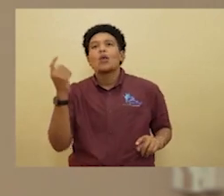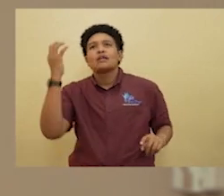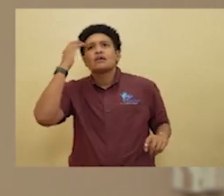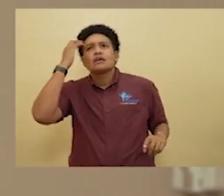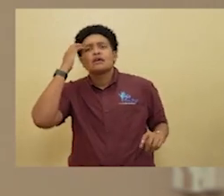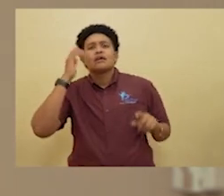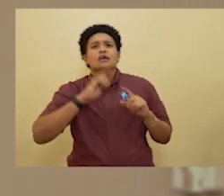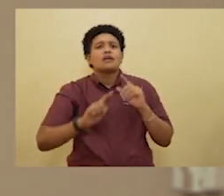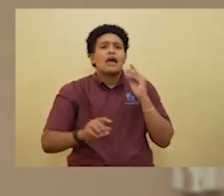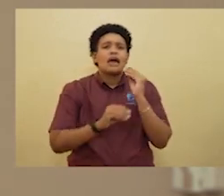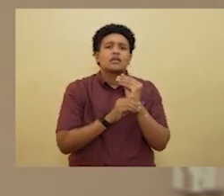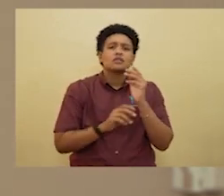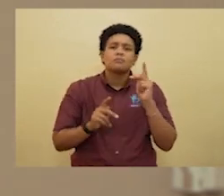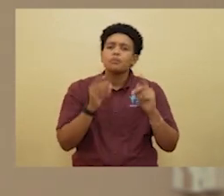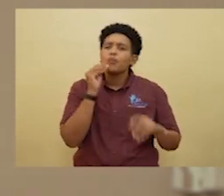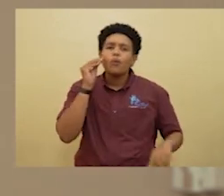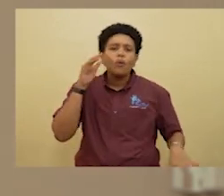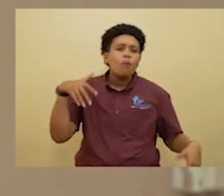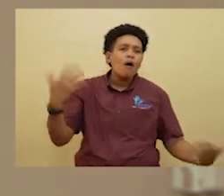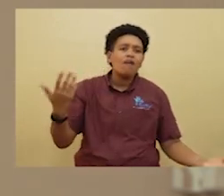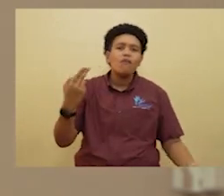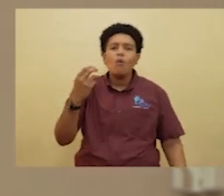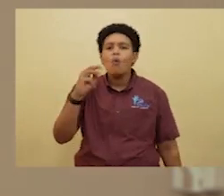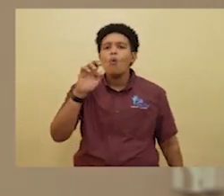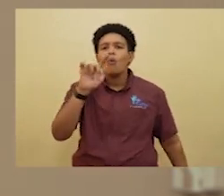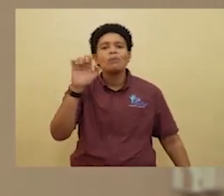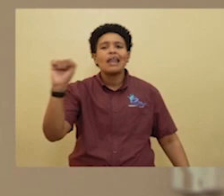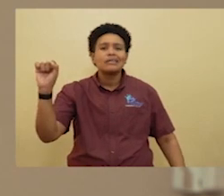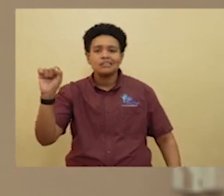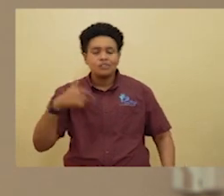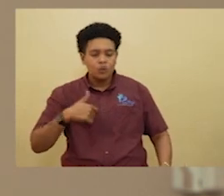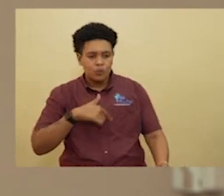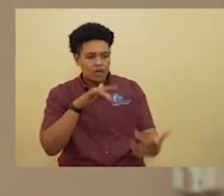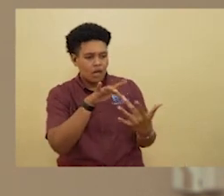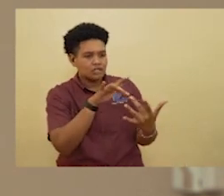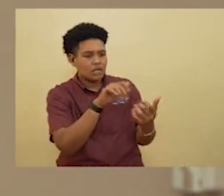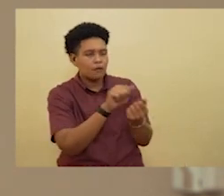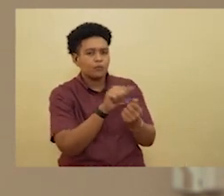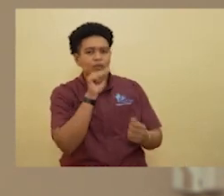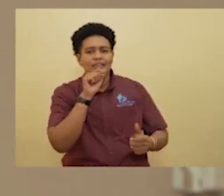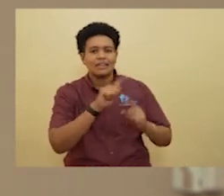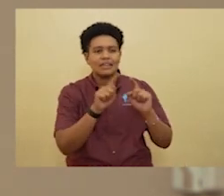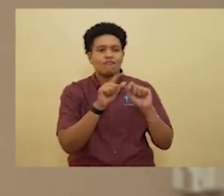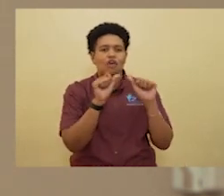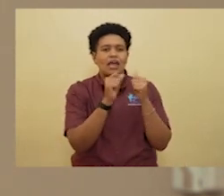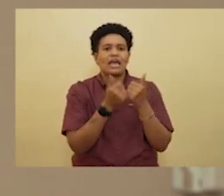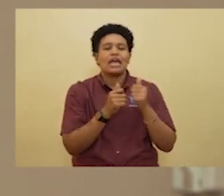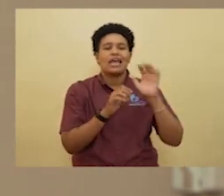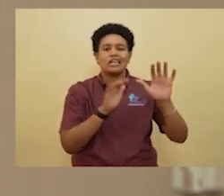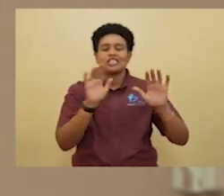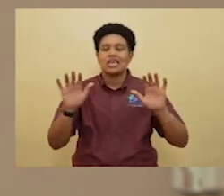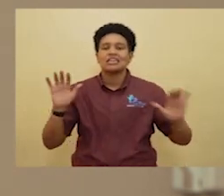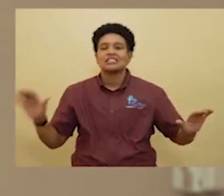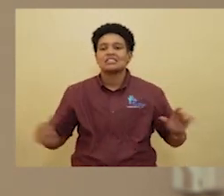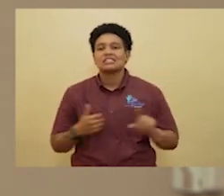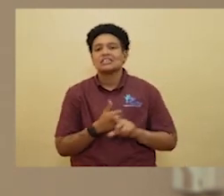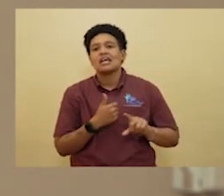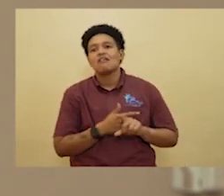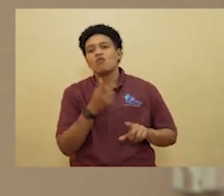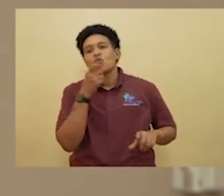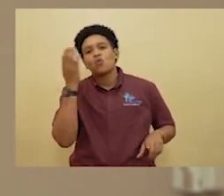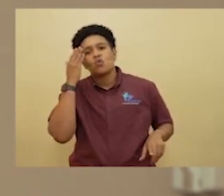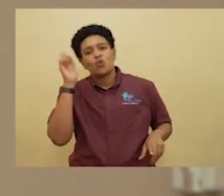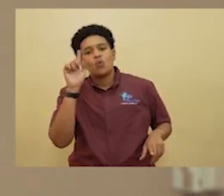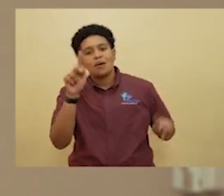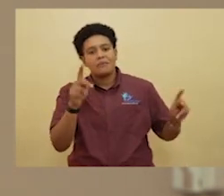ill, but also the homeless. So we have been making contact with the agencies who know